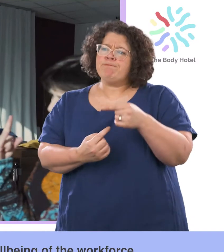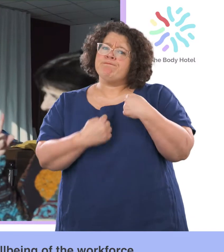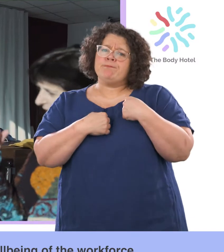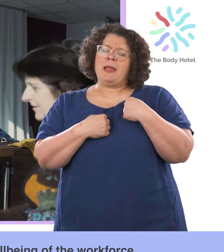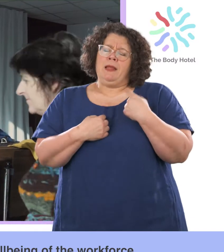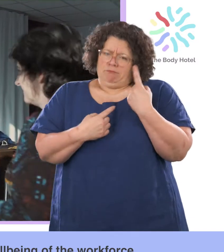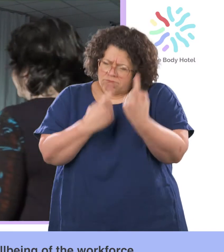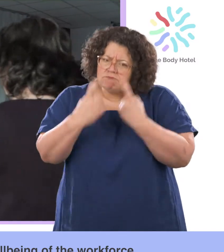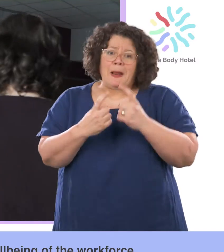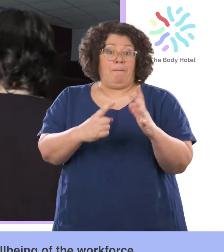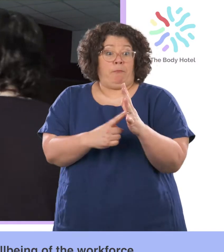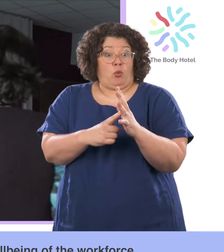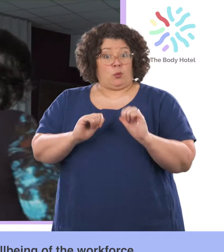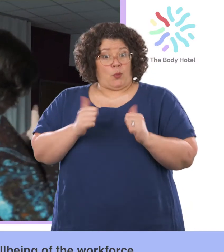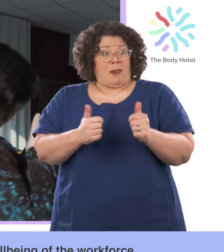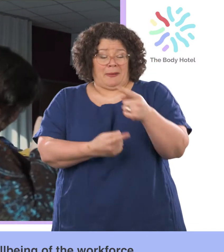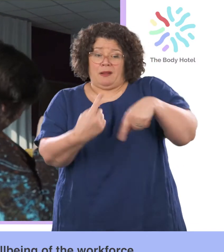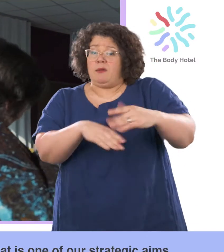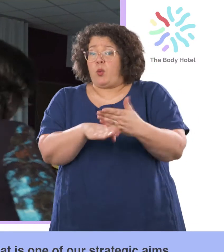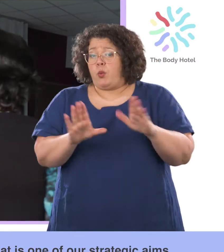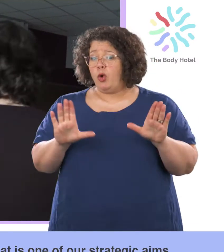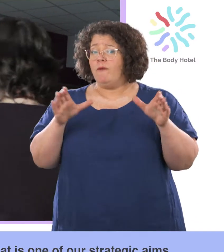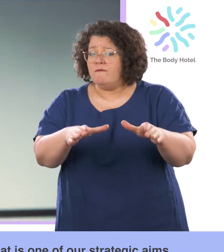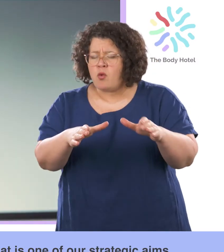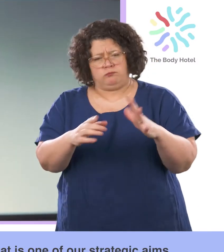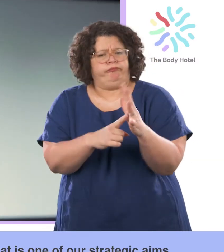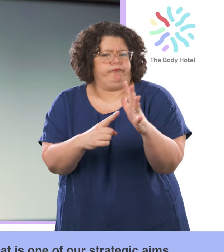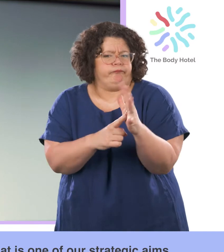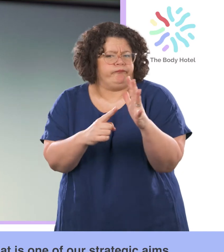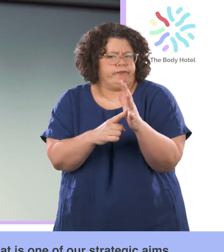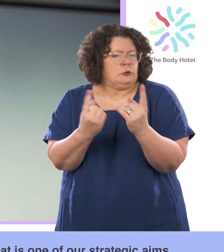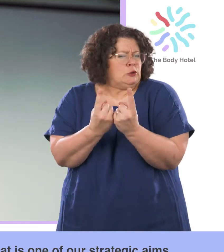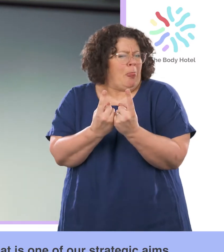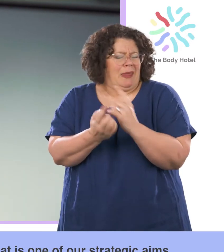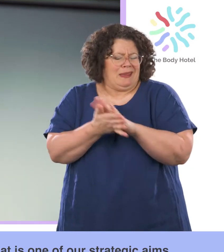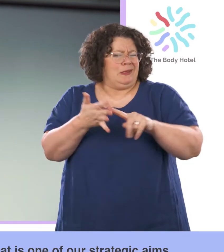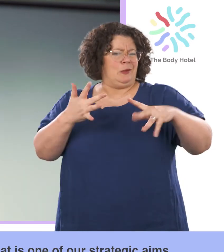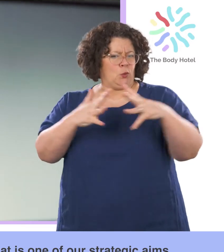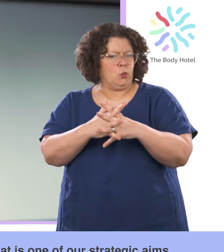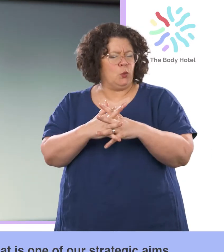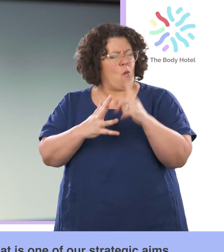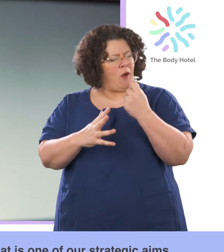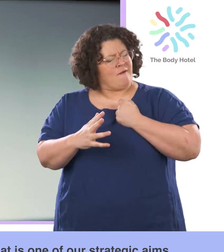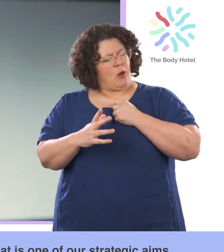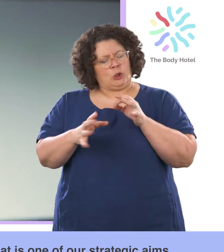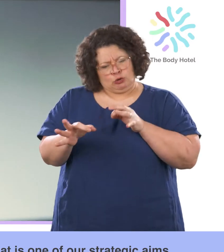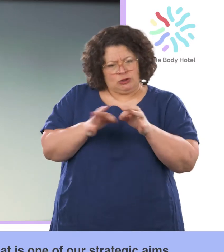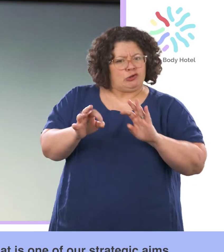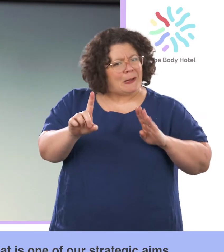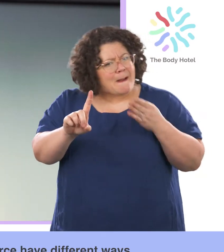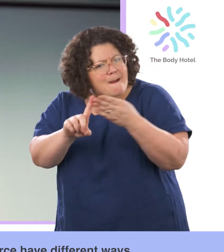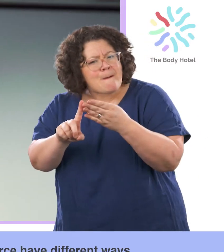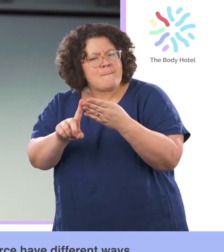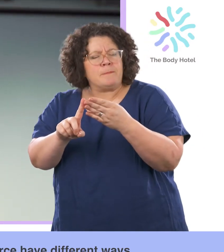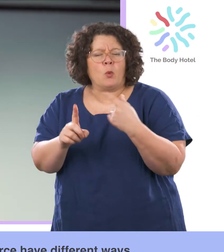the importance of well-being of the workforce as paramount and something in HEIW that is in one of our strategic aims